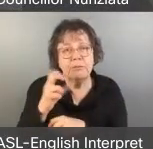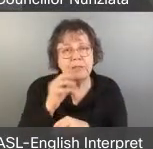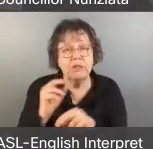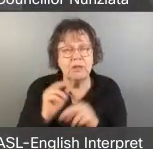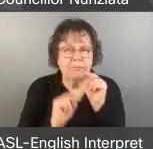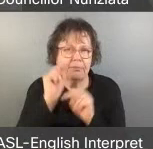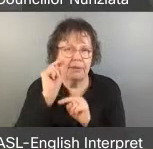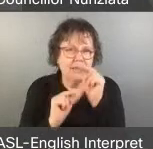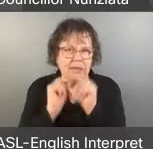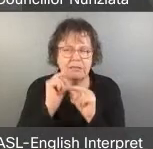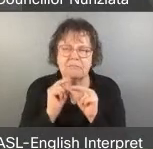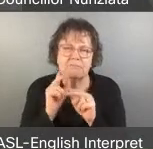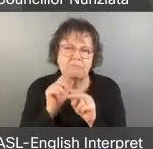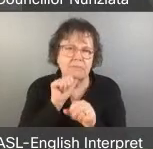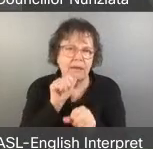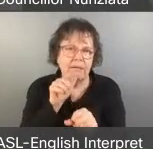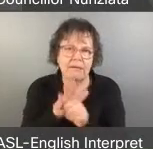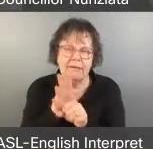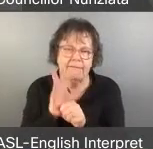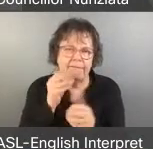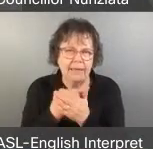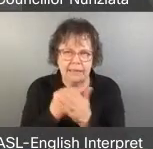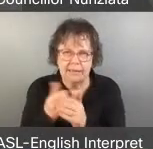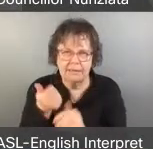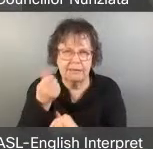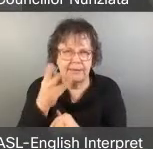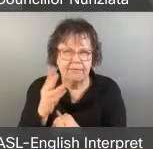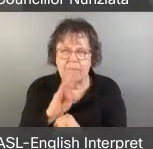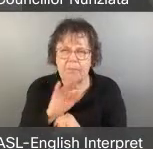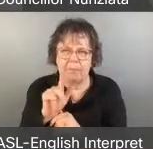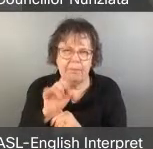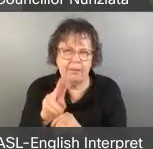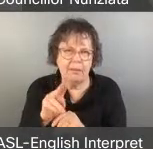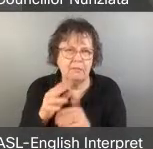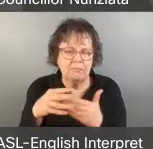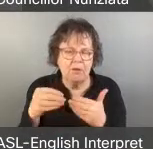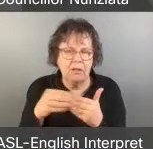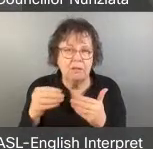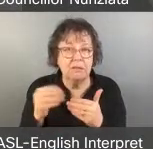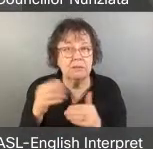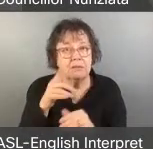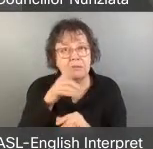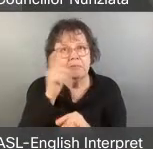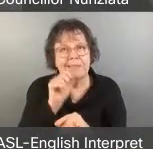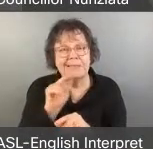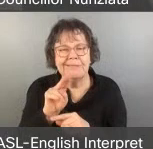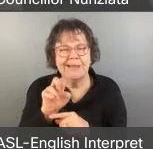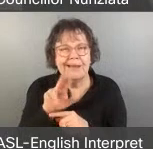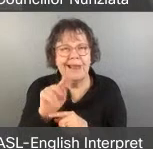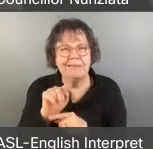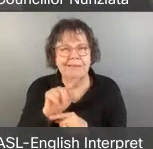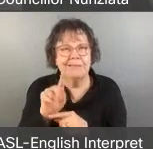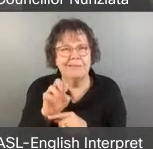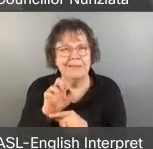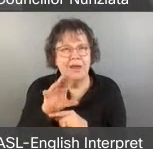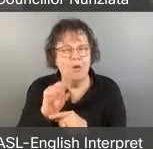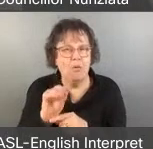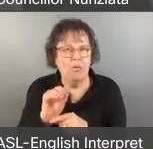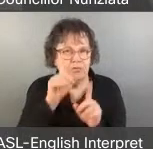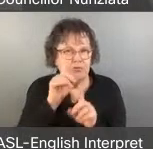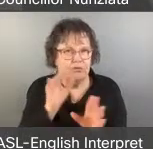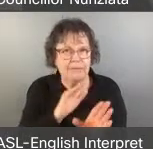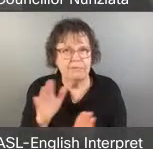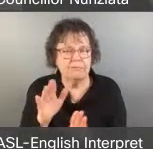underfunded by several billion dollars based upon analysis of the net zero strategy technical report. More specifically,